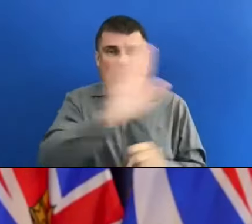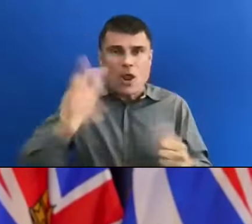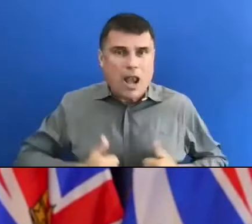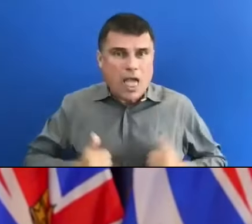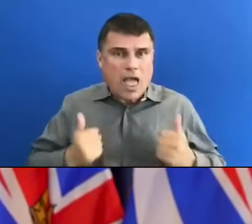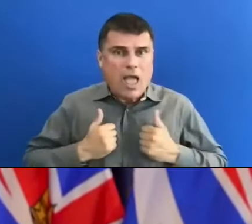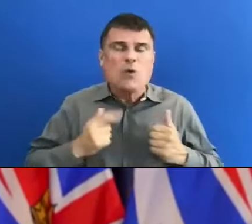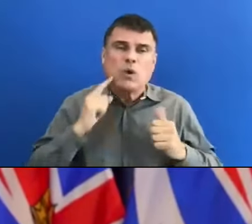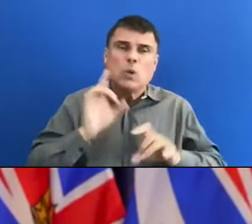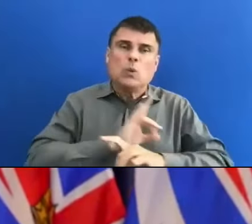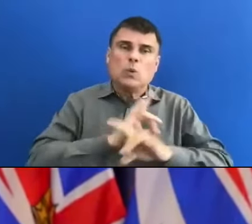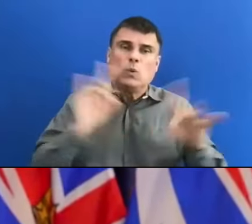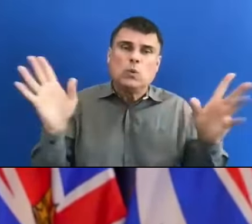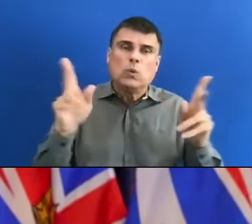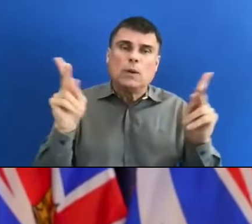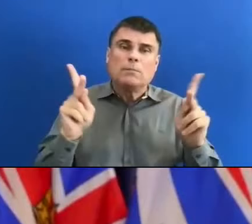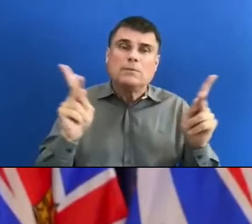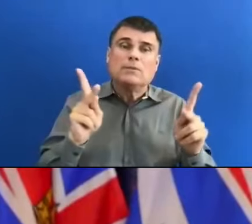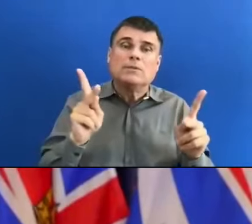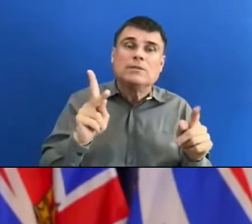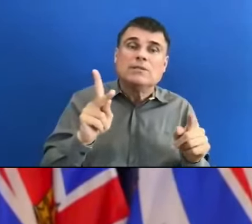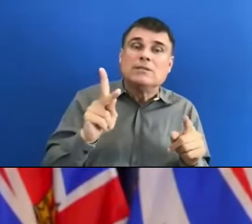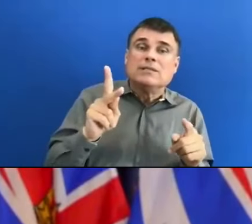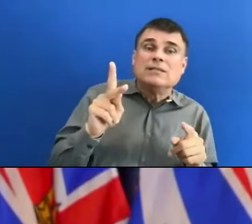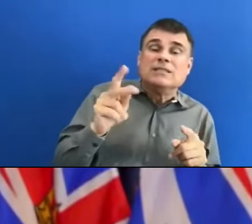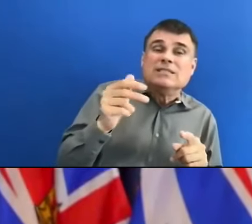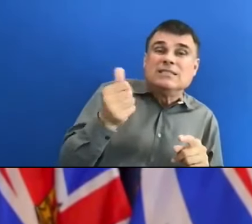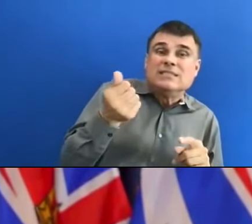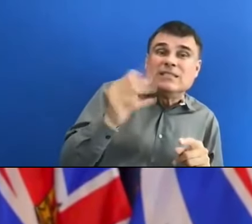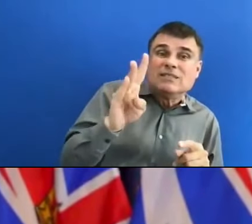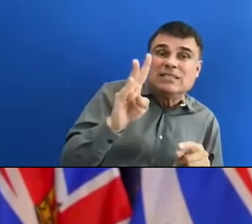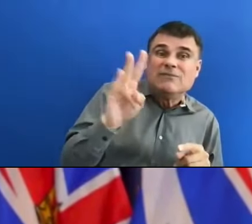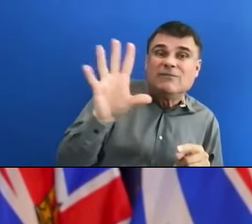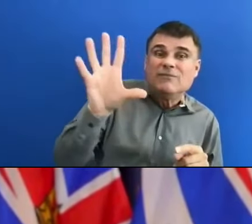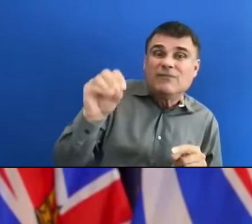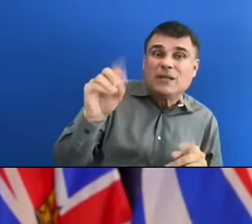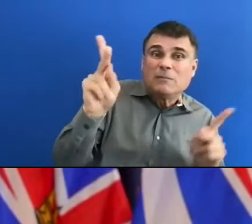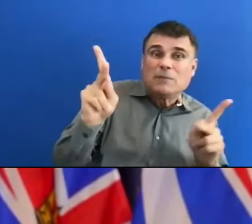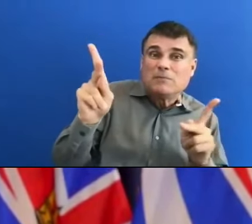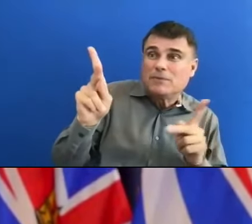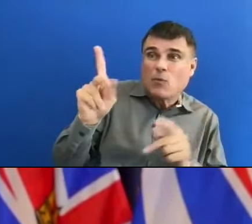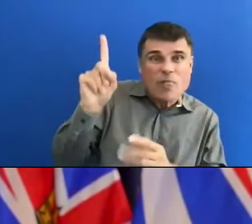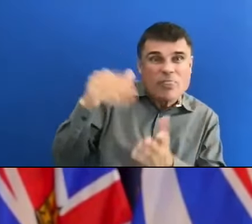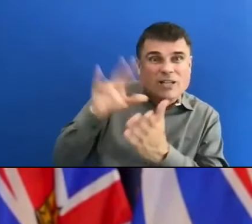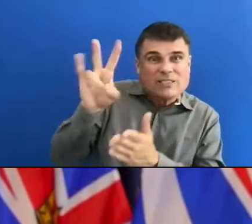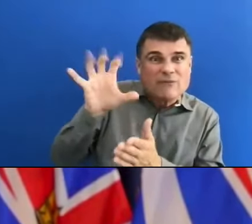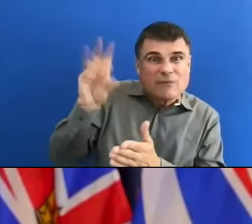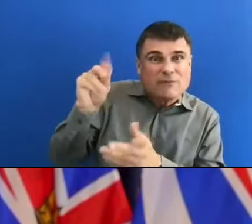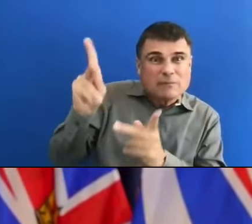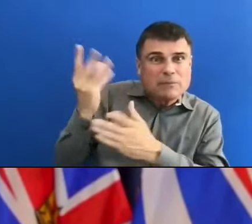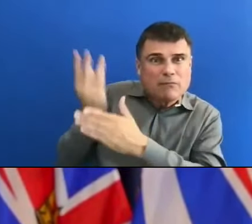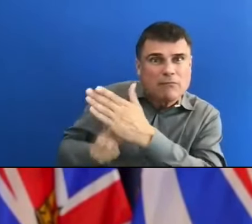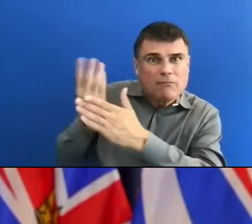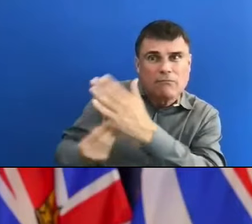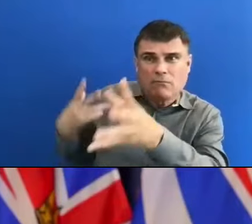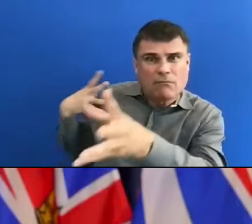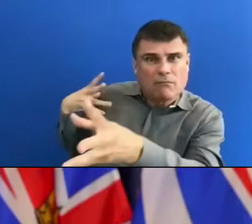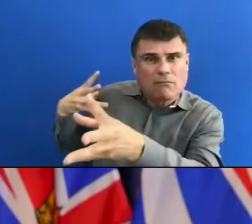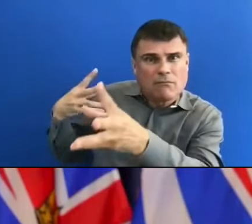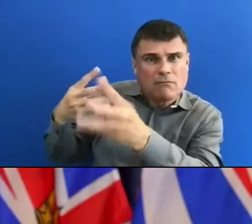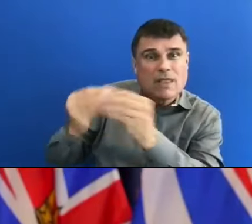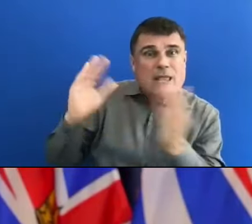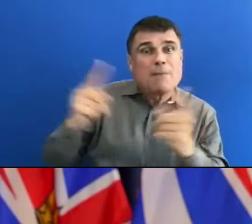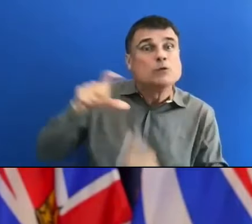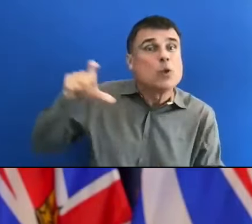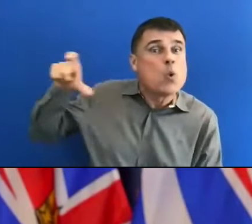1750 plus people pass away, over 11,000 in Quebec, the